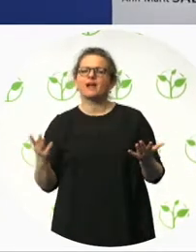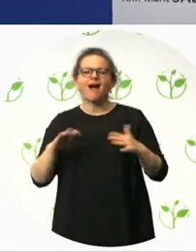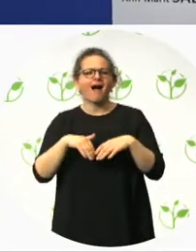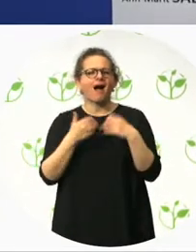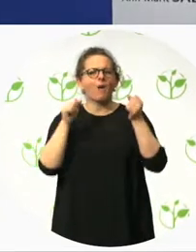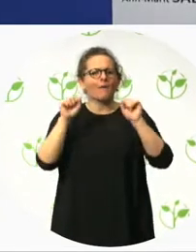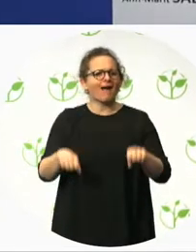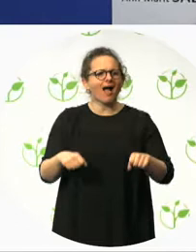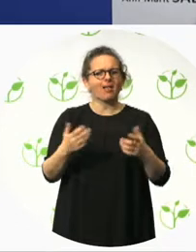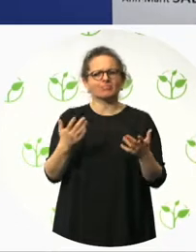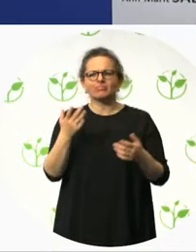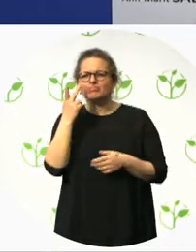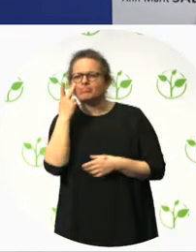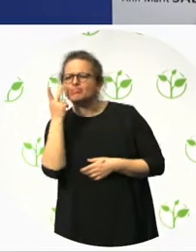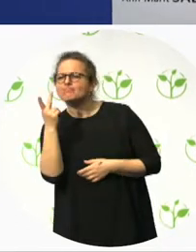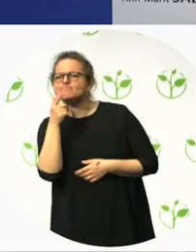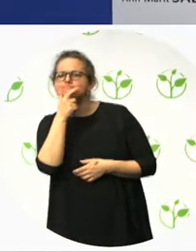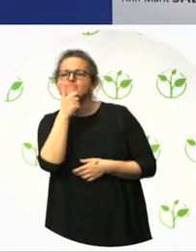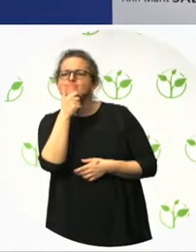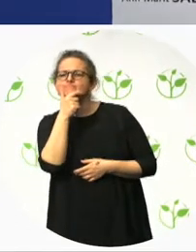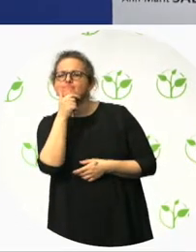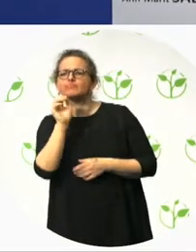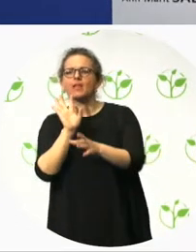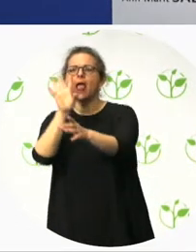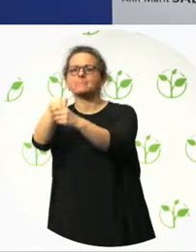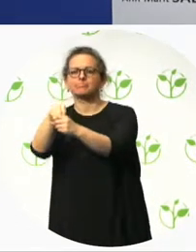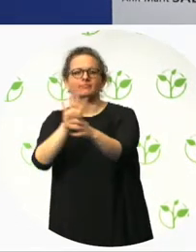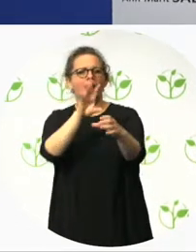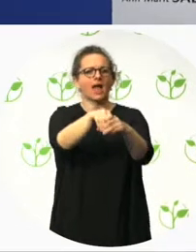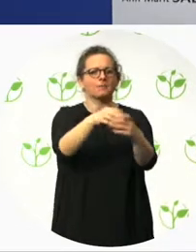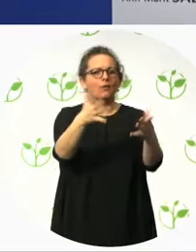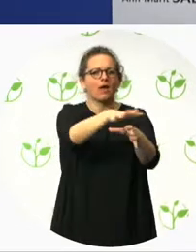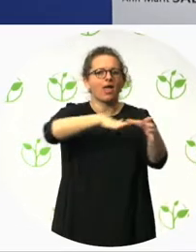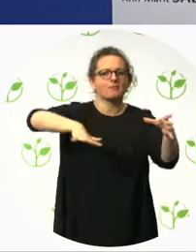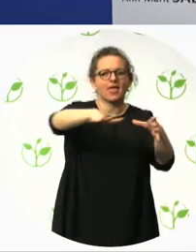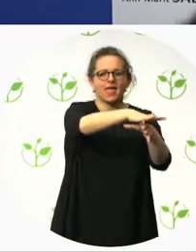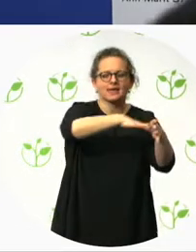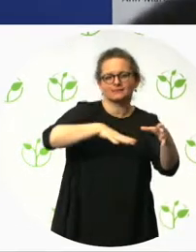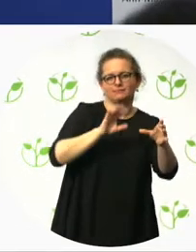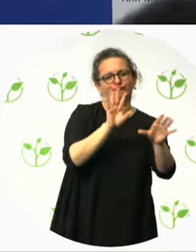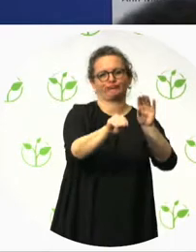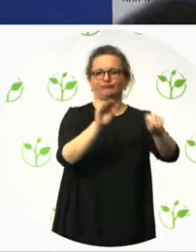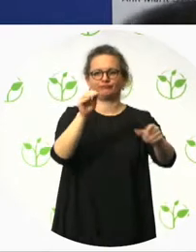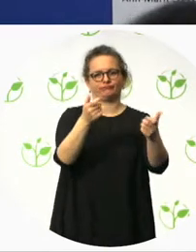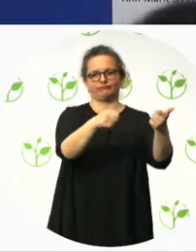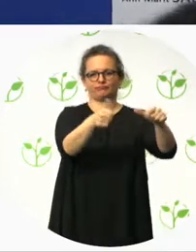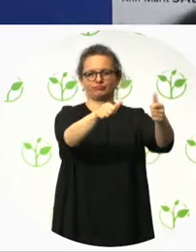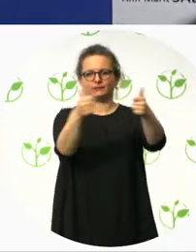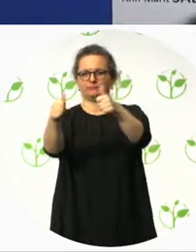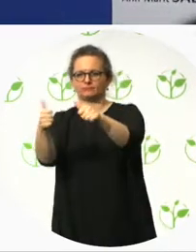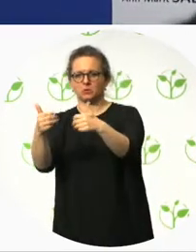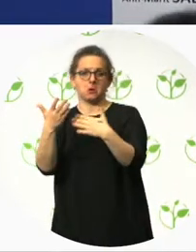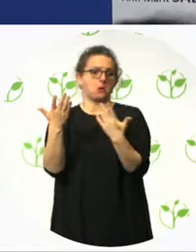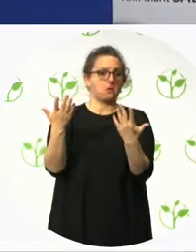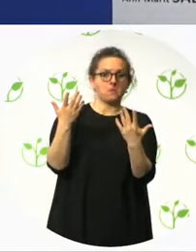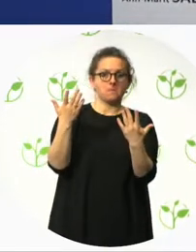environment and the wider environment. It is about how do we access, understand and use to the greatest extent possible.